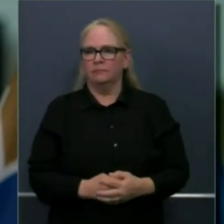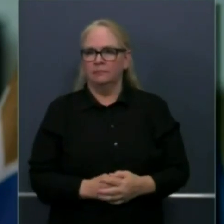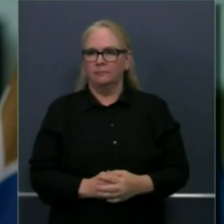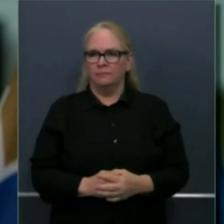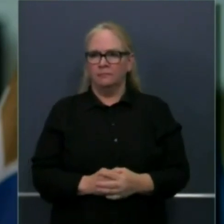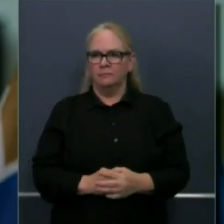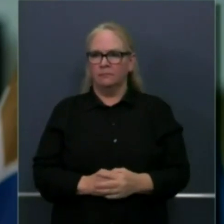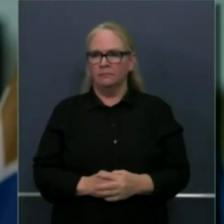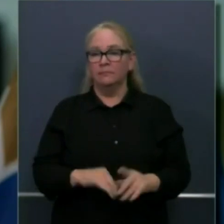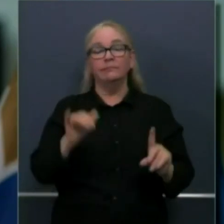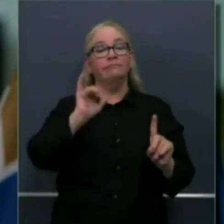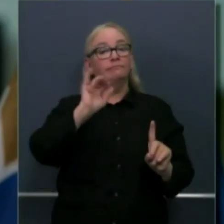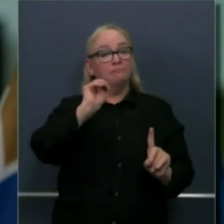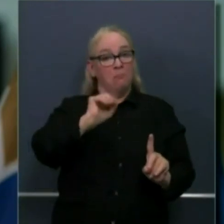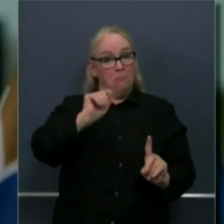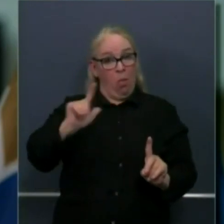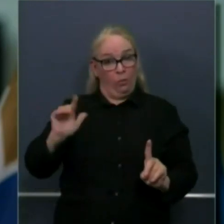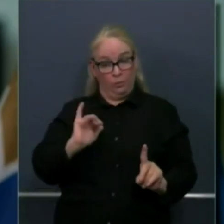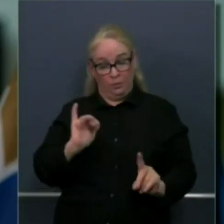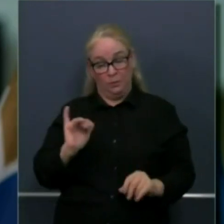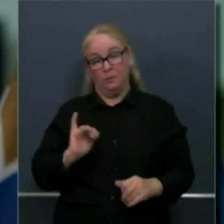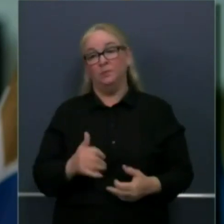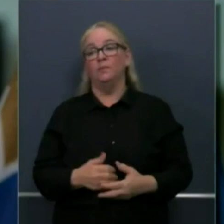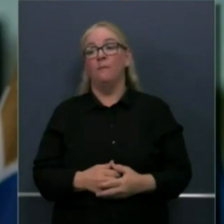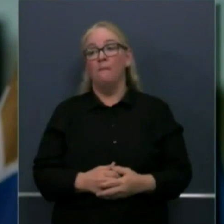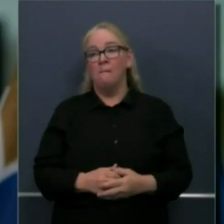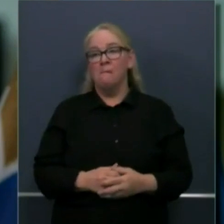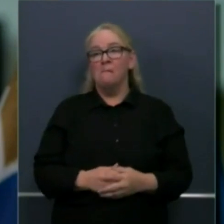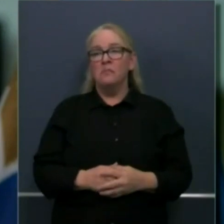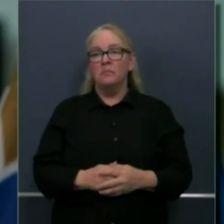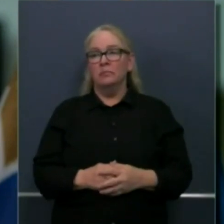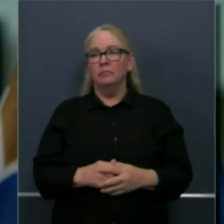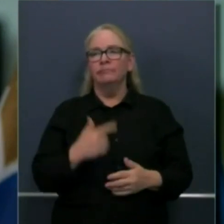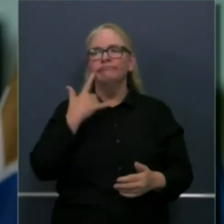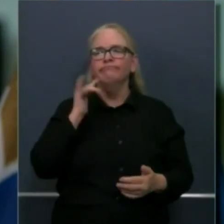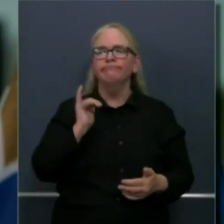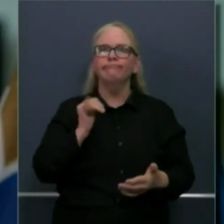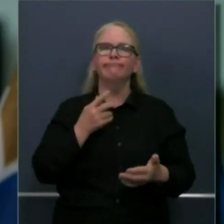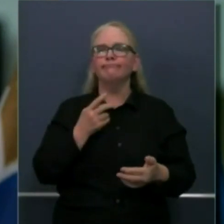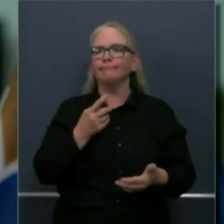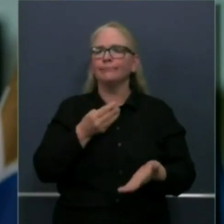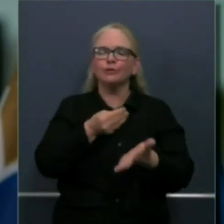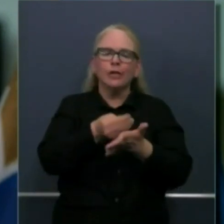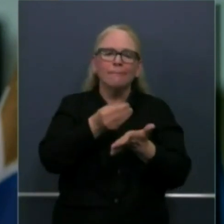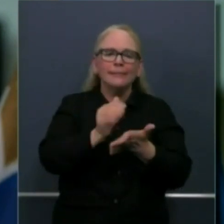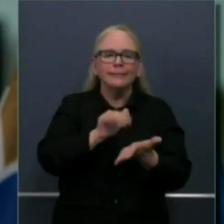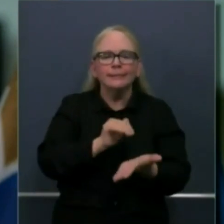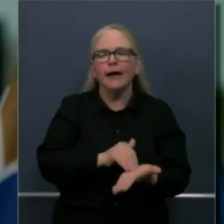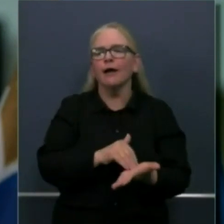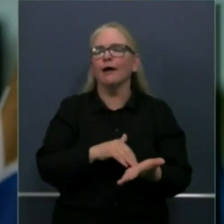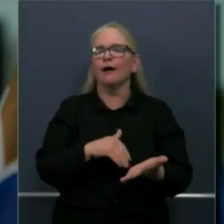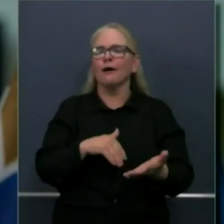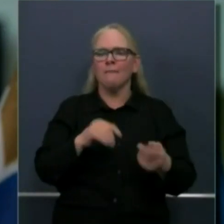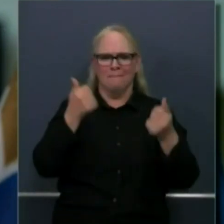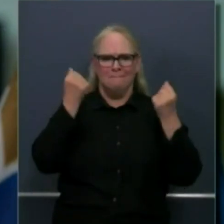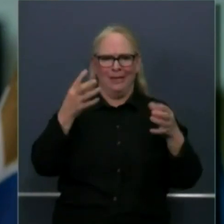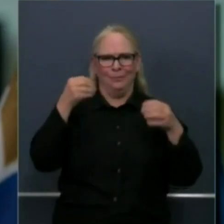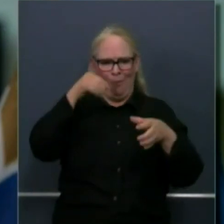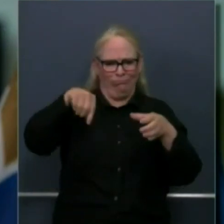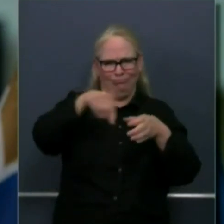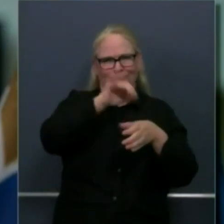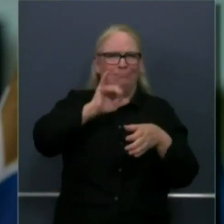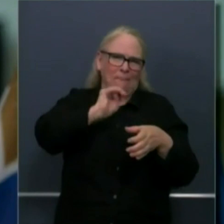that otherwise are not just traditional enclosed malls but strip malls and those outlet